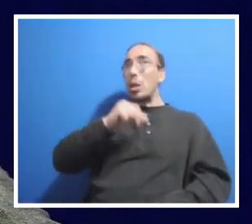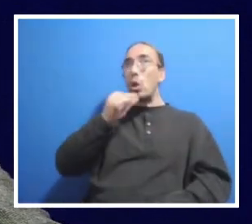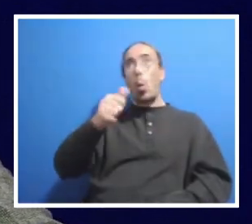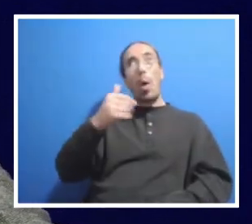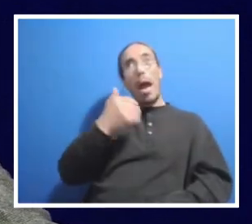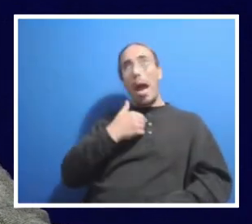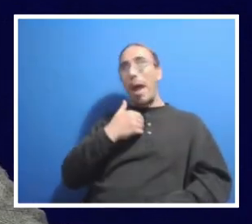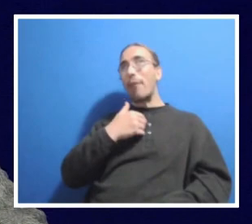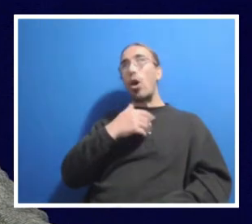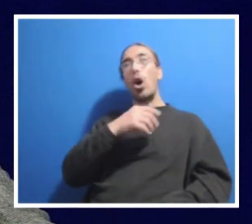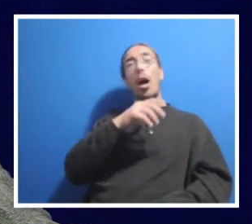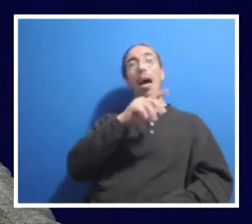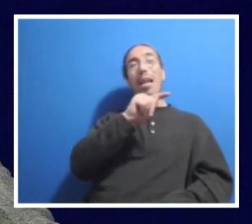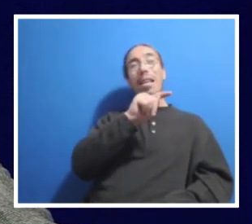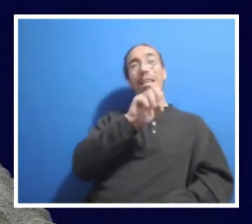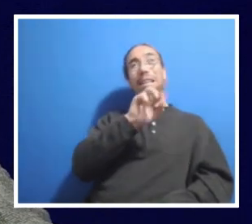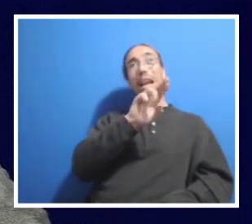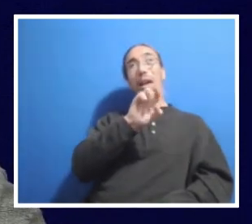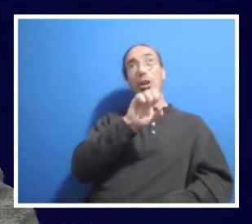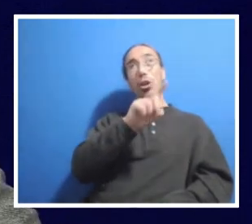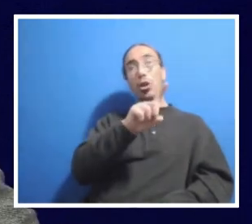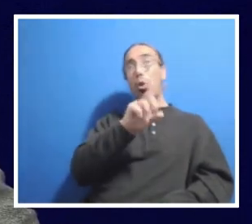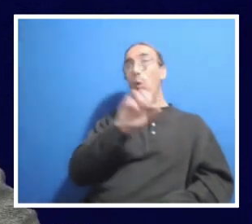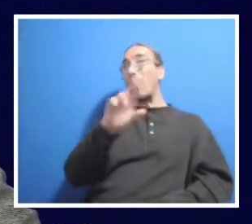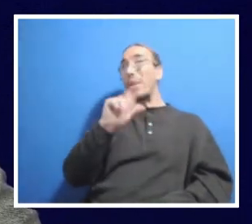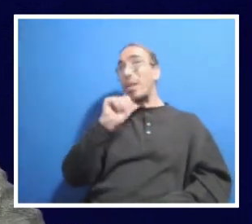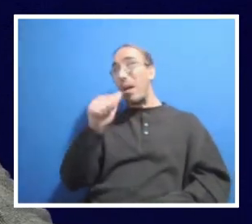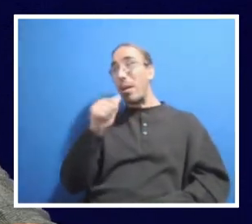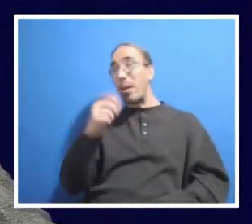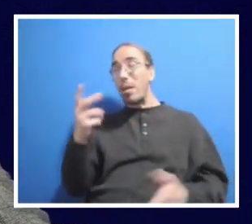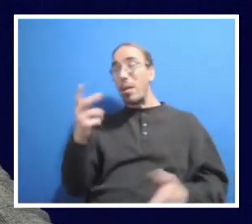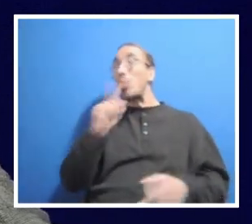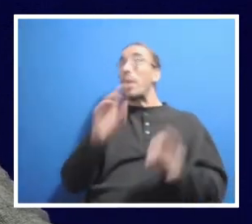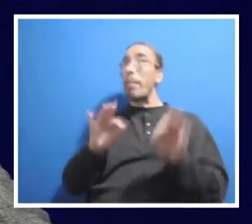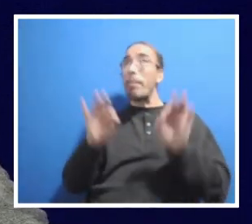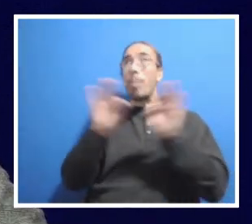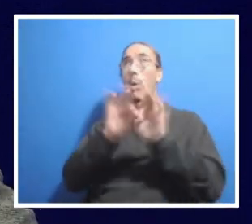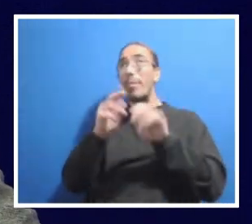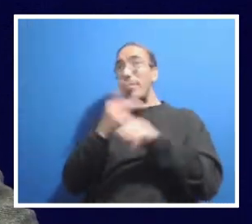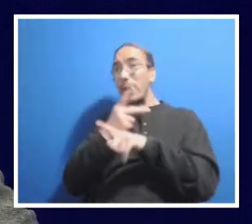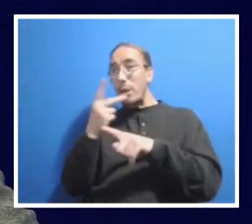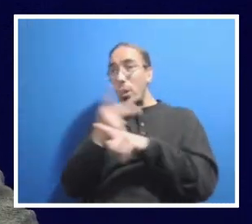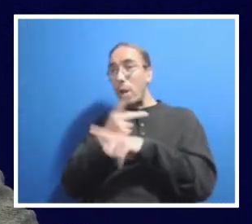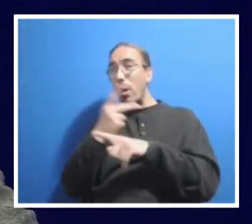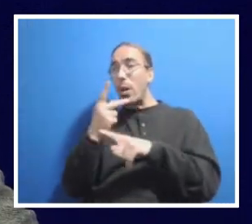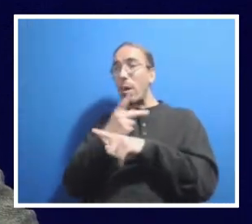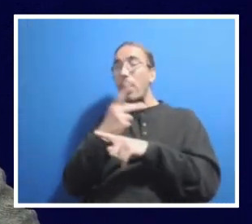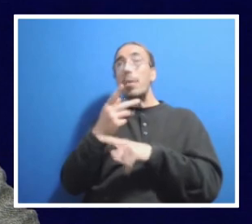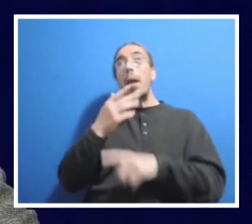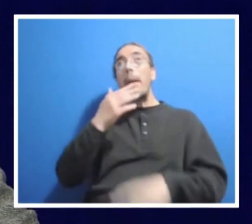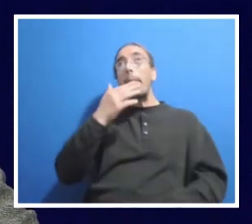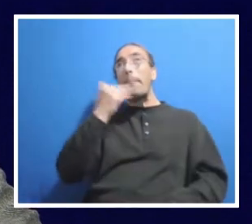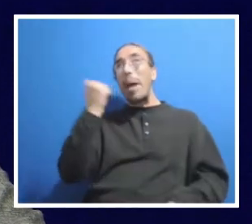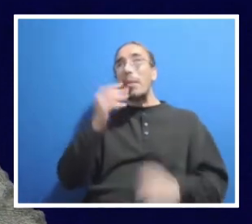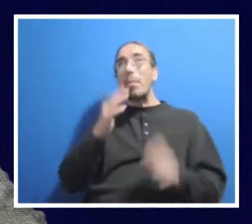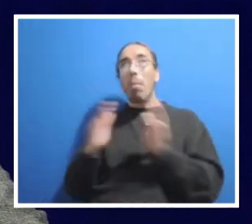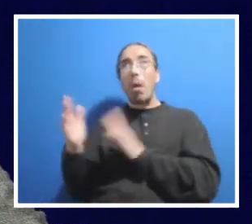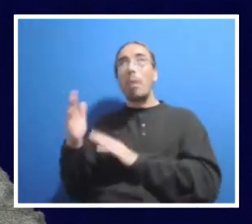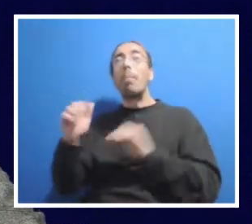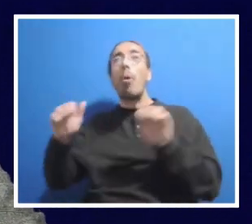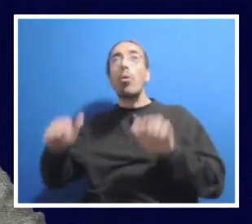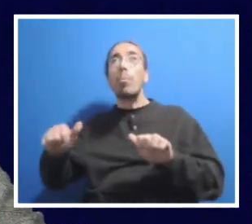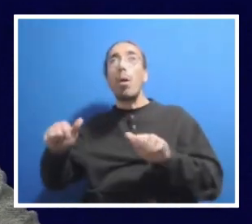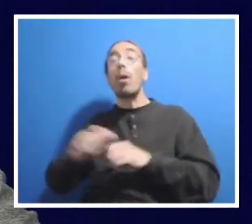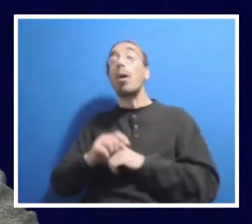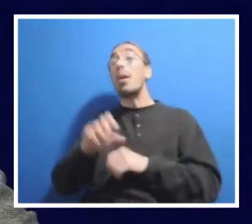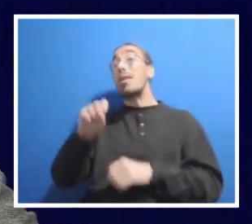or non-tenure line faculty in a recurring way. And it's really critical that we engage with the best and brightest adjuncts. The salary